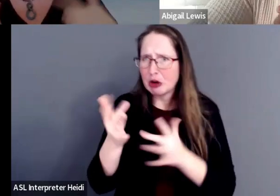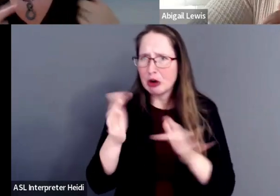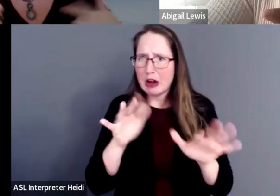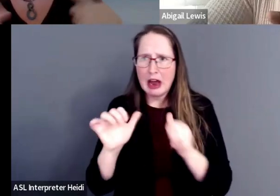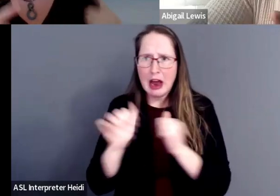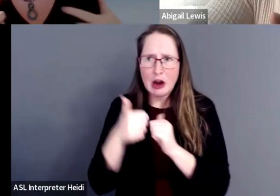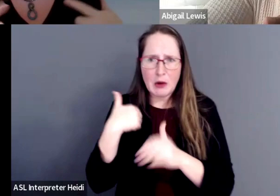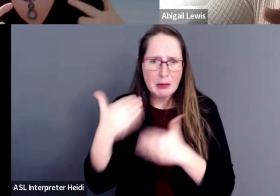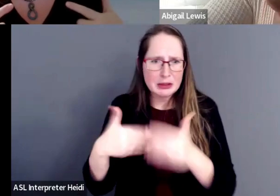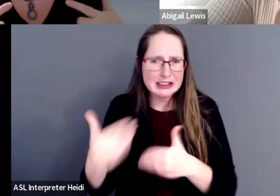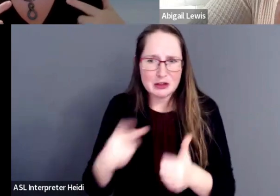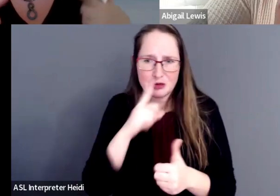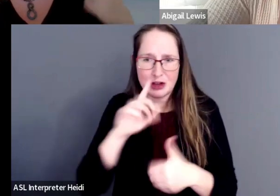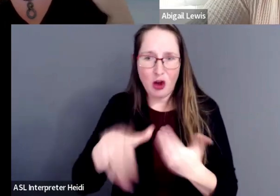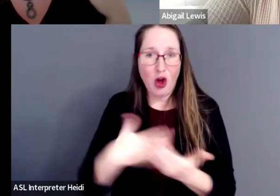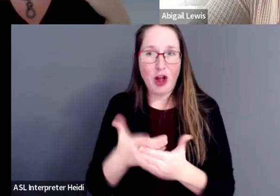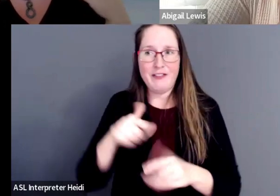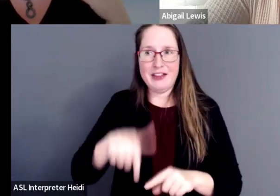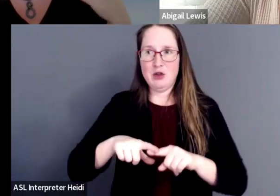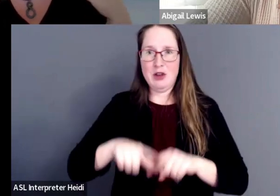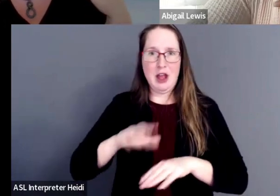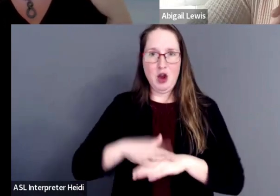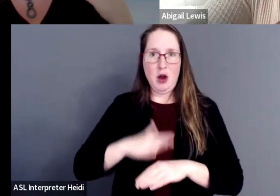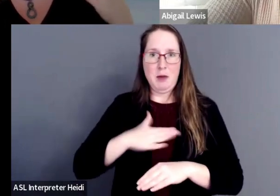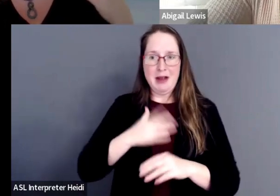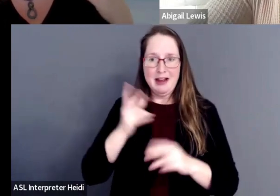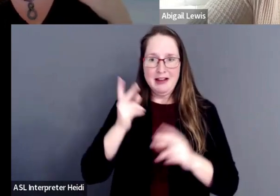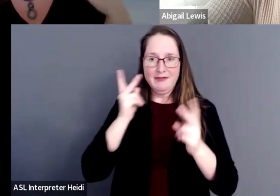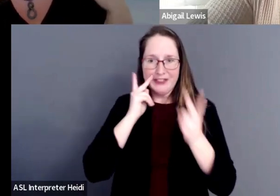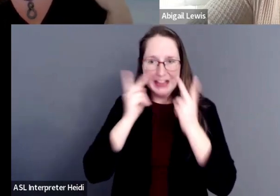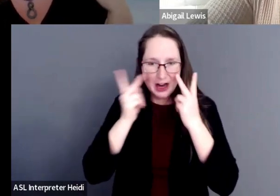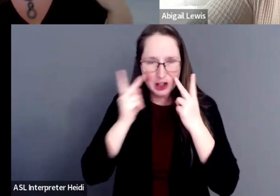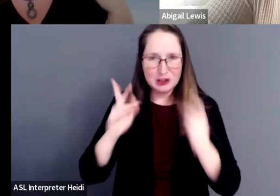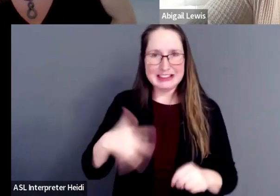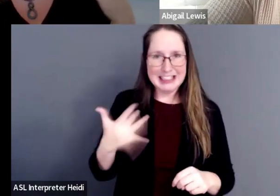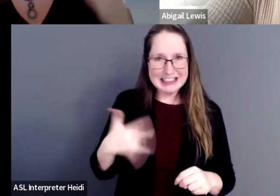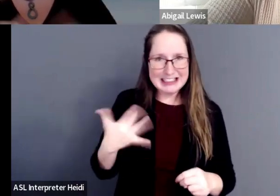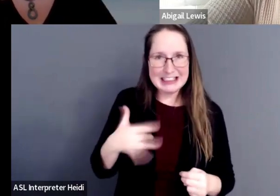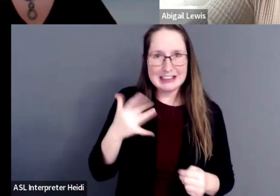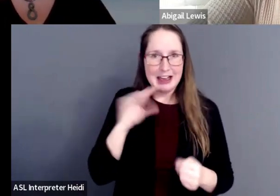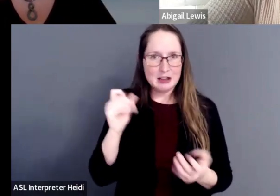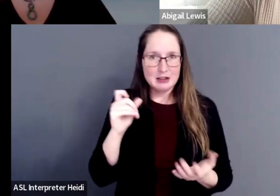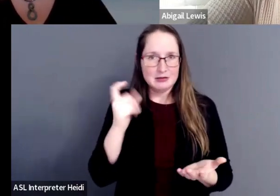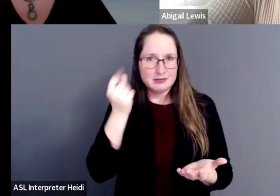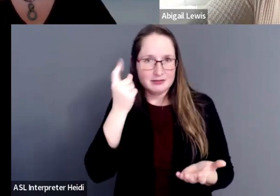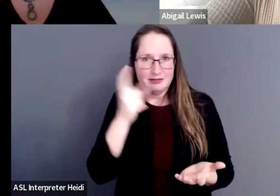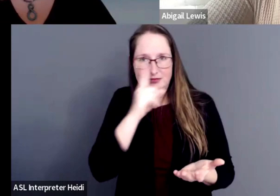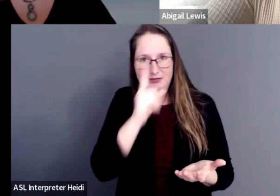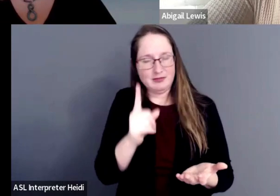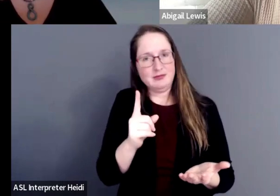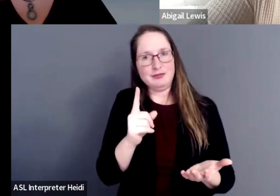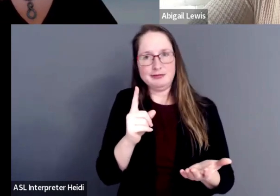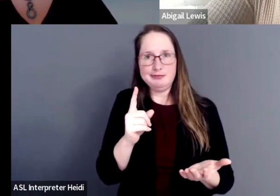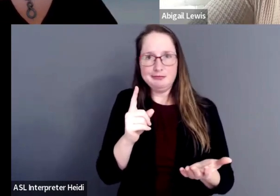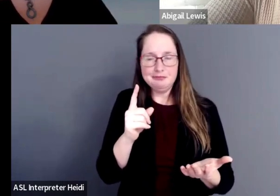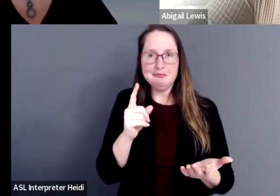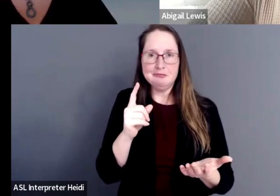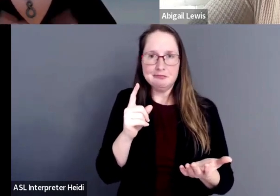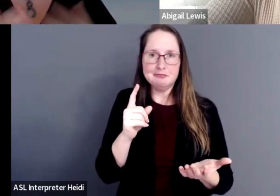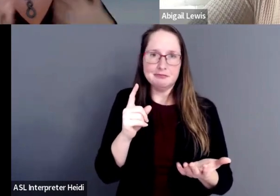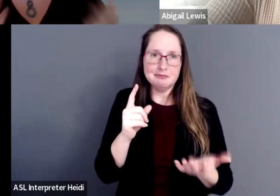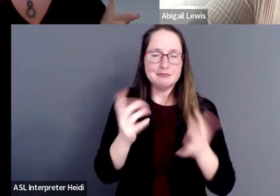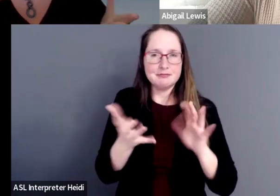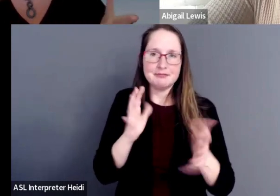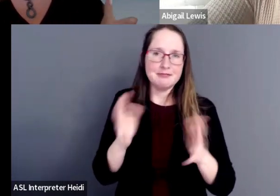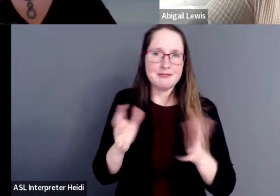So all of this is relying on my visual senses and just really, so